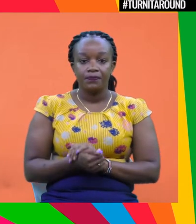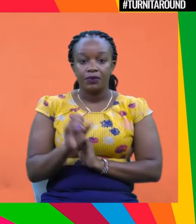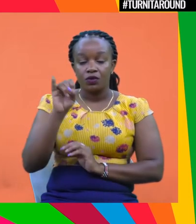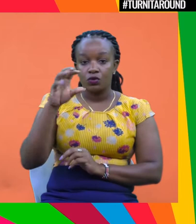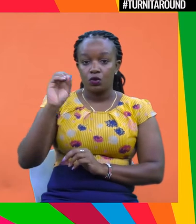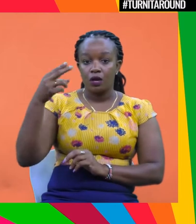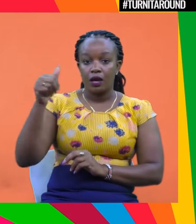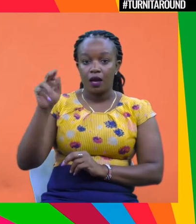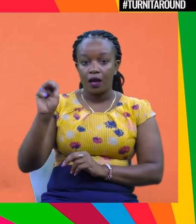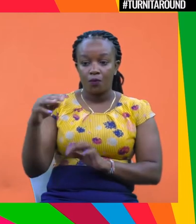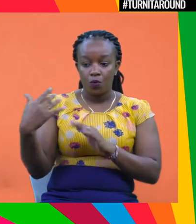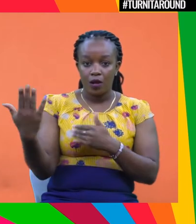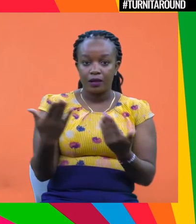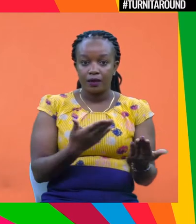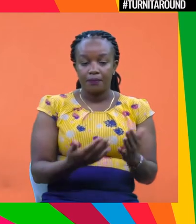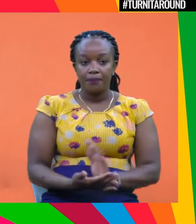please welcome.